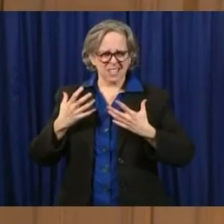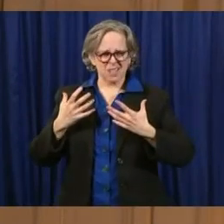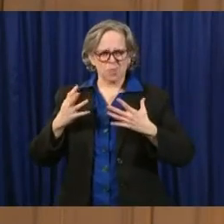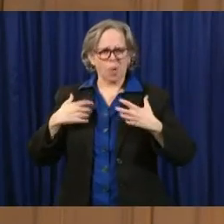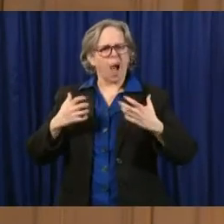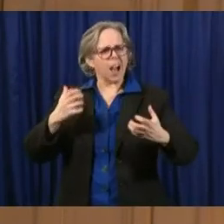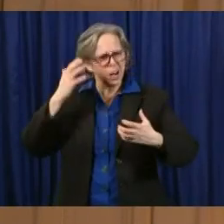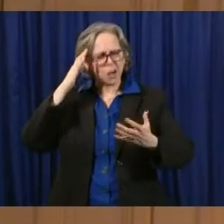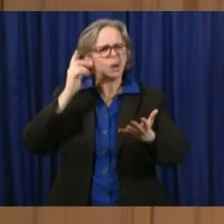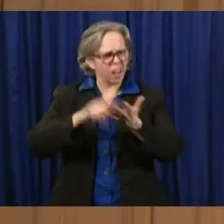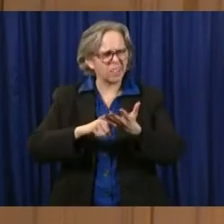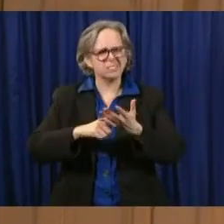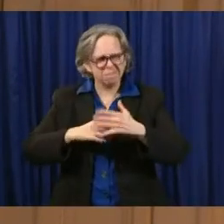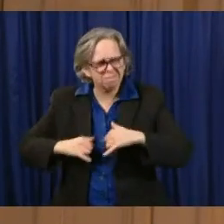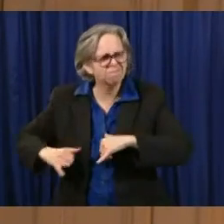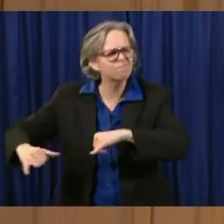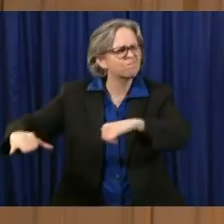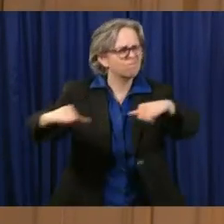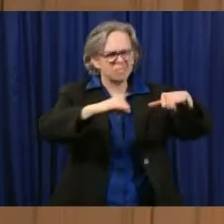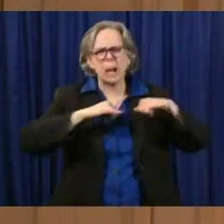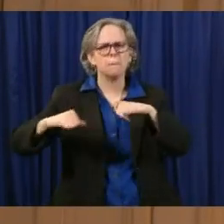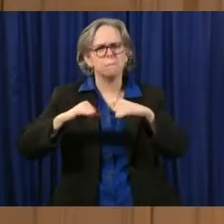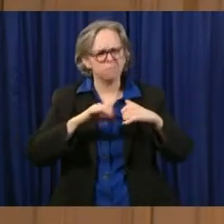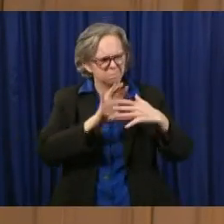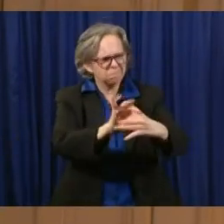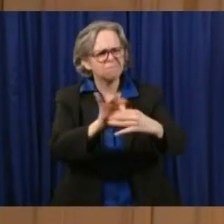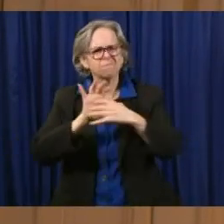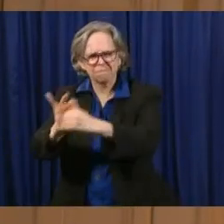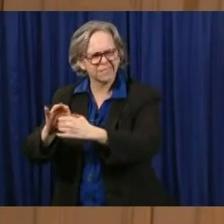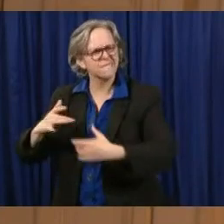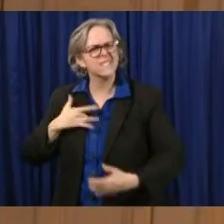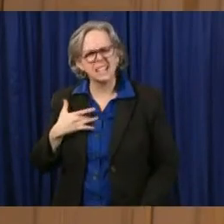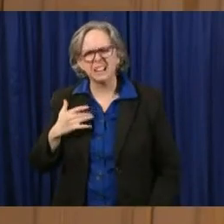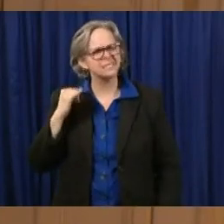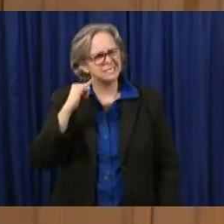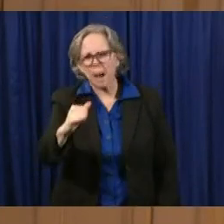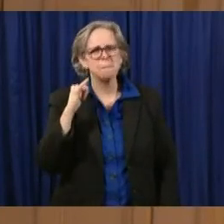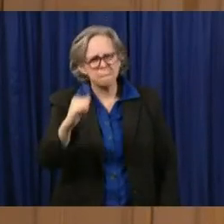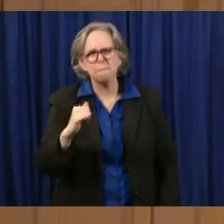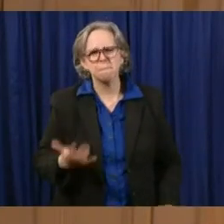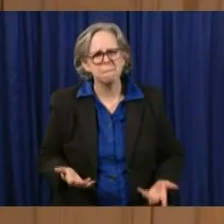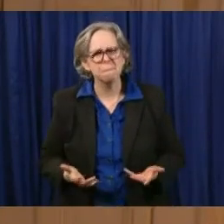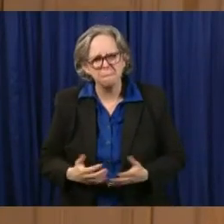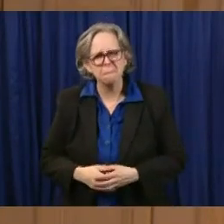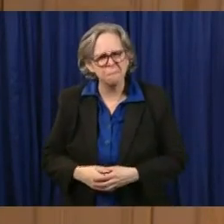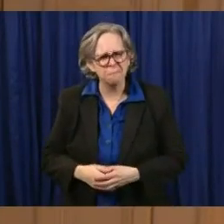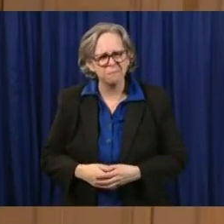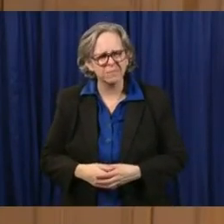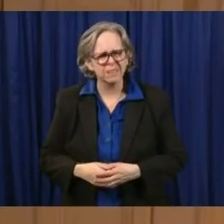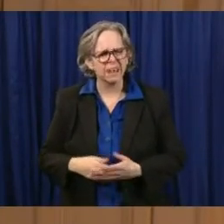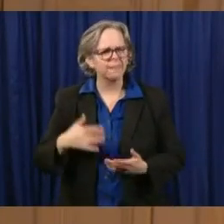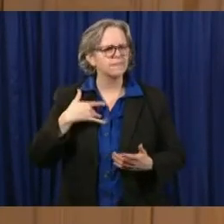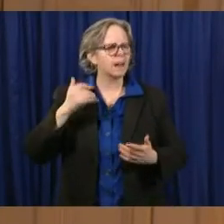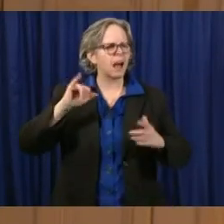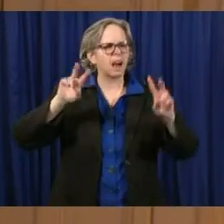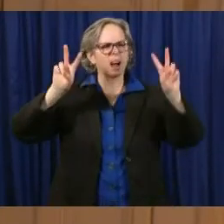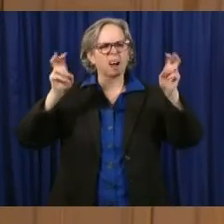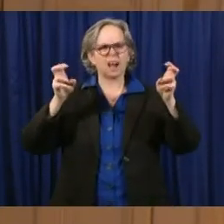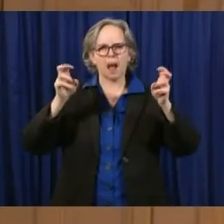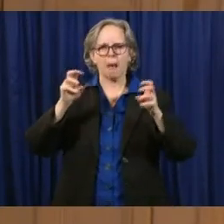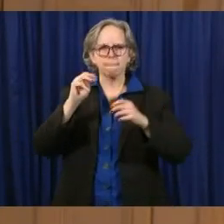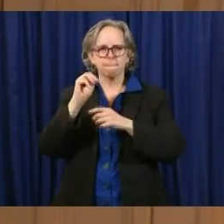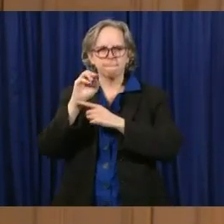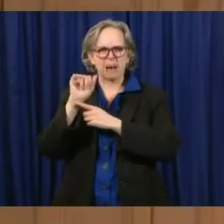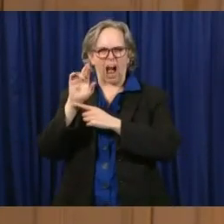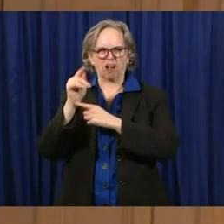It's such an unprecedented time that is asking sort of a marathon of response from us. So we're going to have